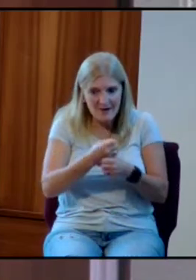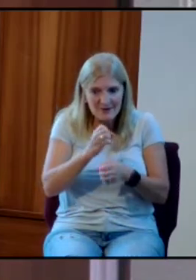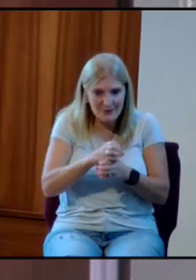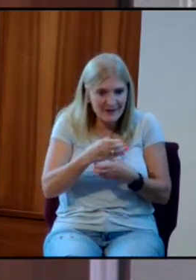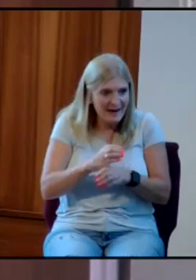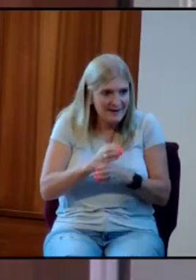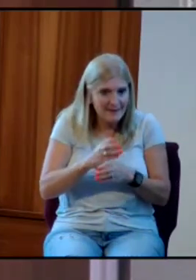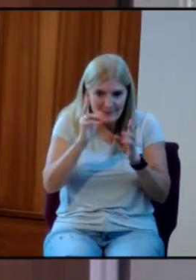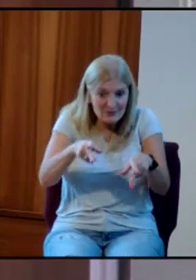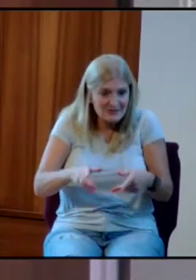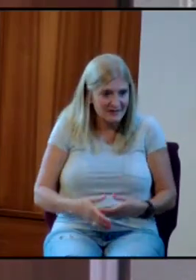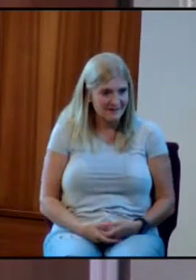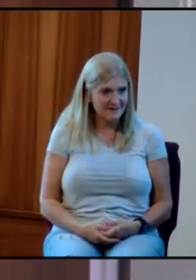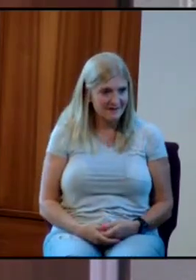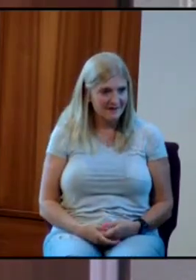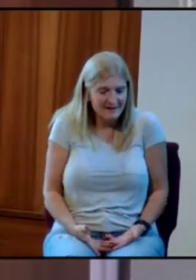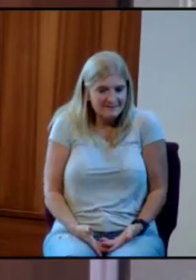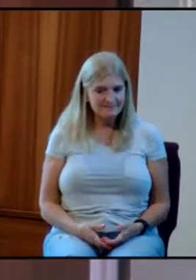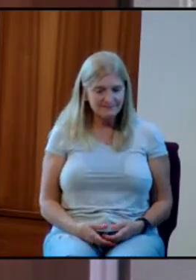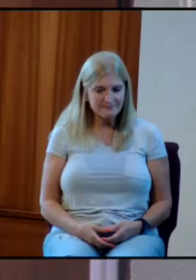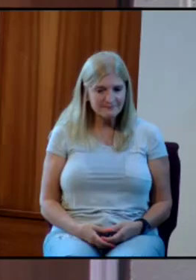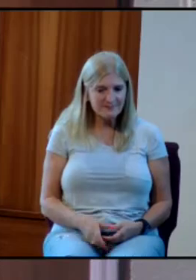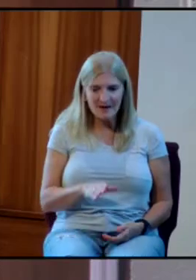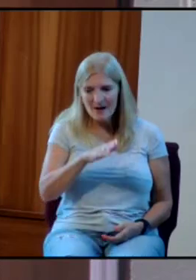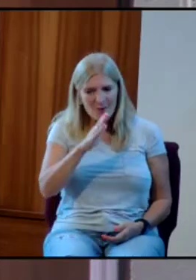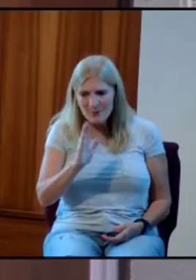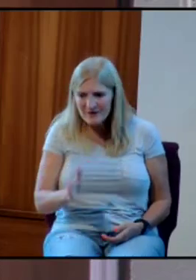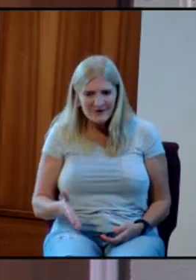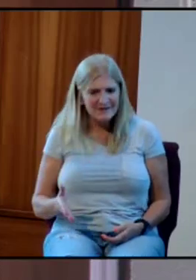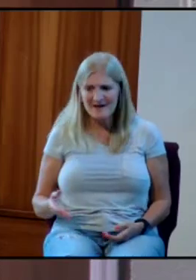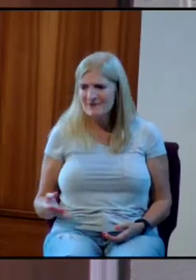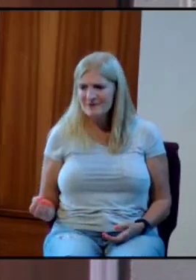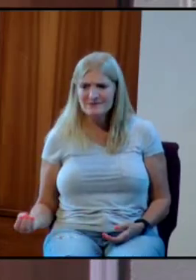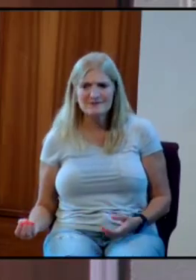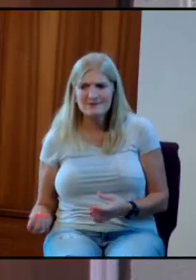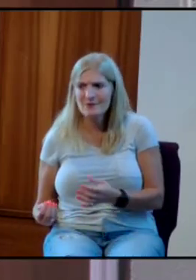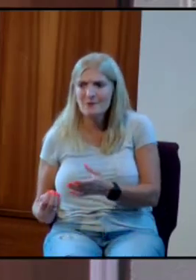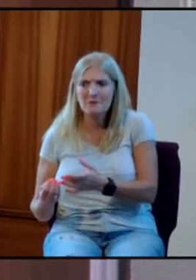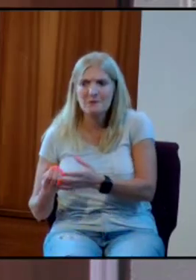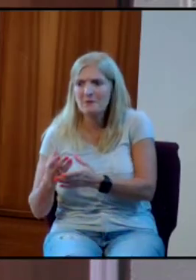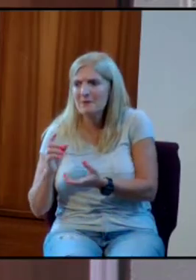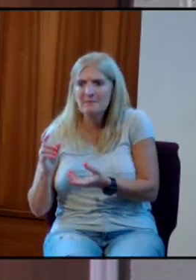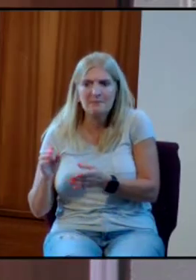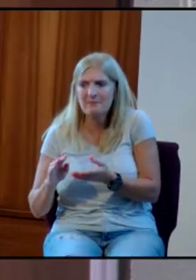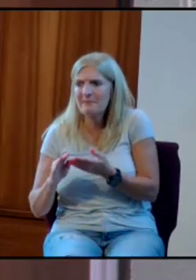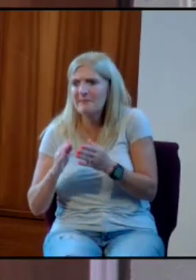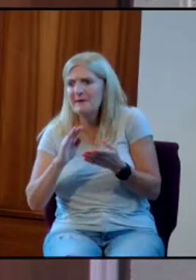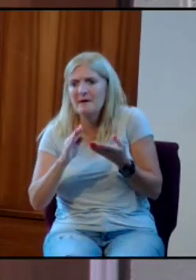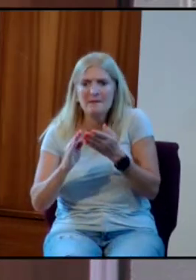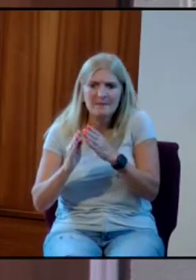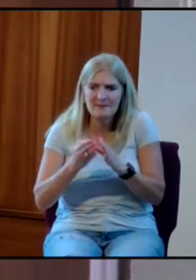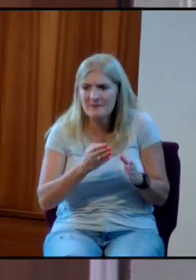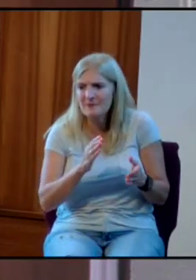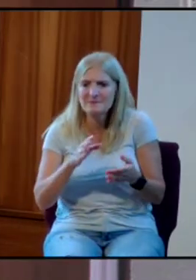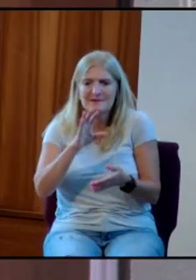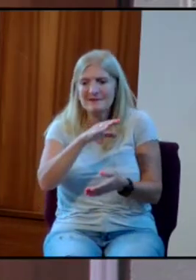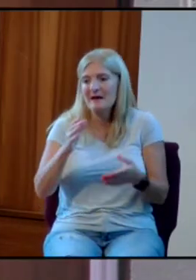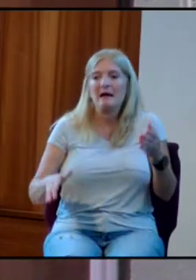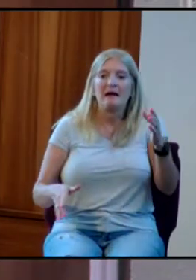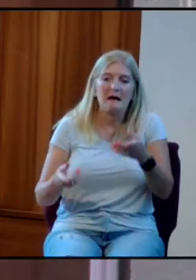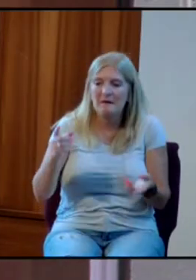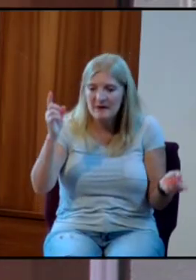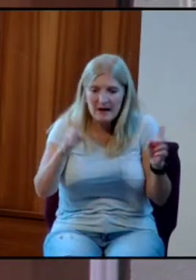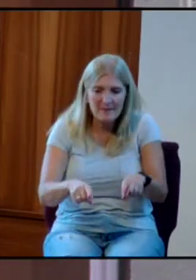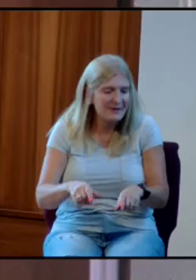evolved to be the people we are by random chance. And because I believe God is my creator, I